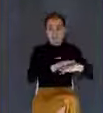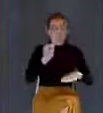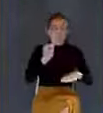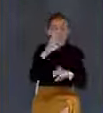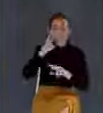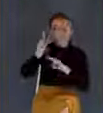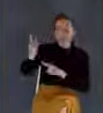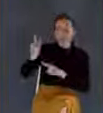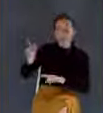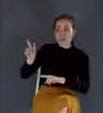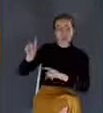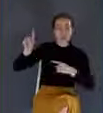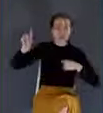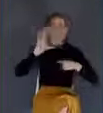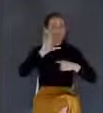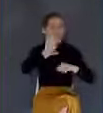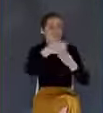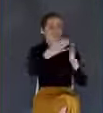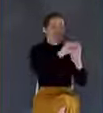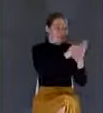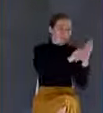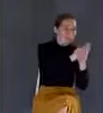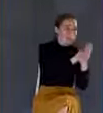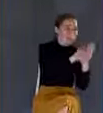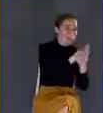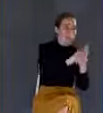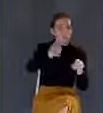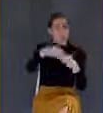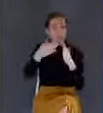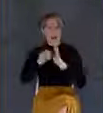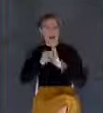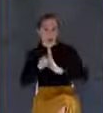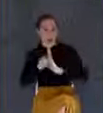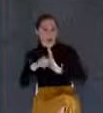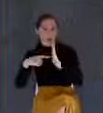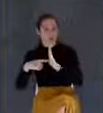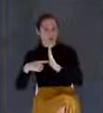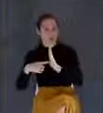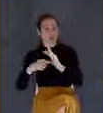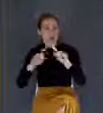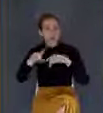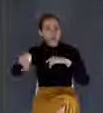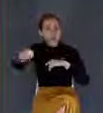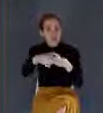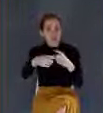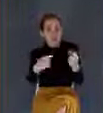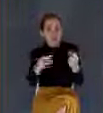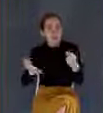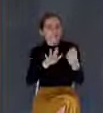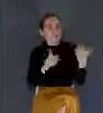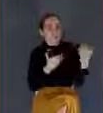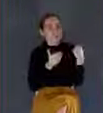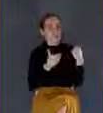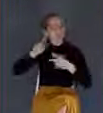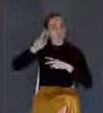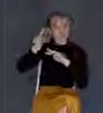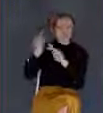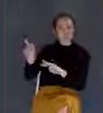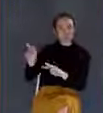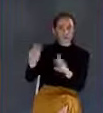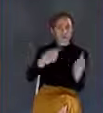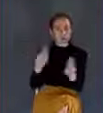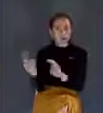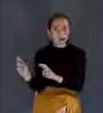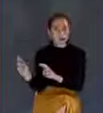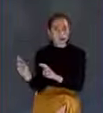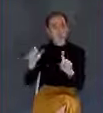season. I'll give you the signs. But that's it. You need to watch out. Be watchful. The word watch. Ah, hoop